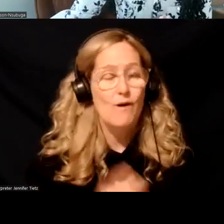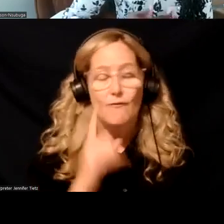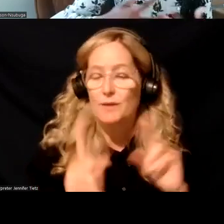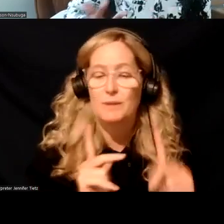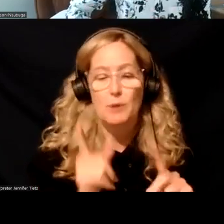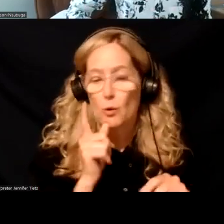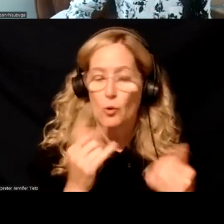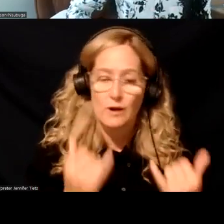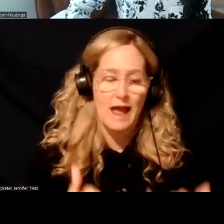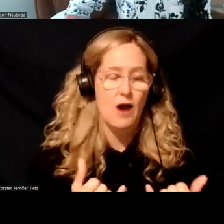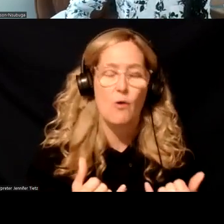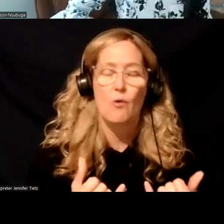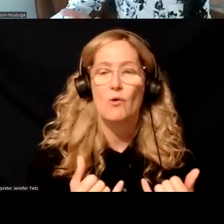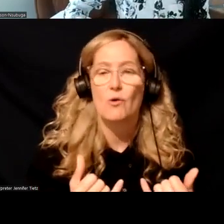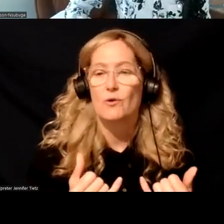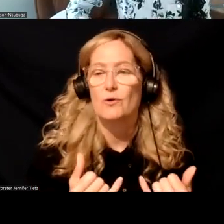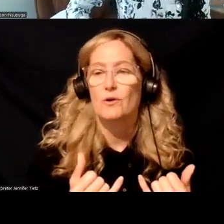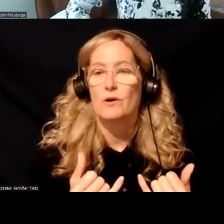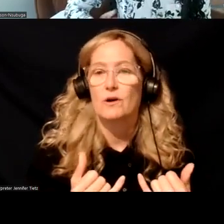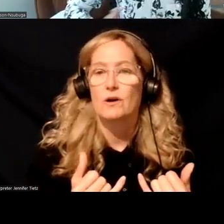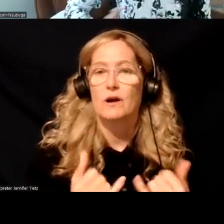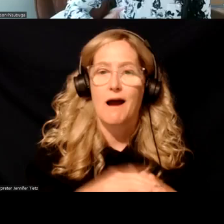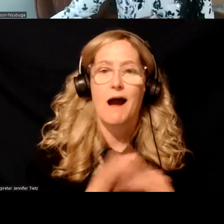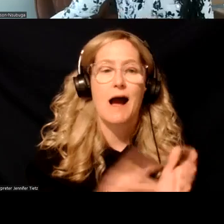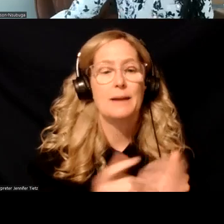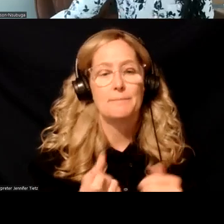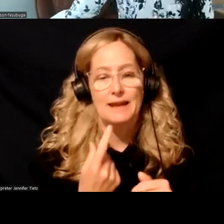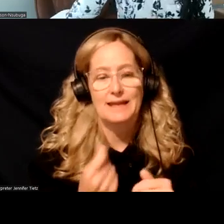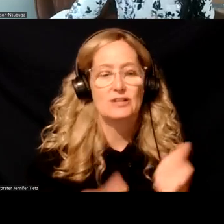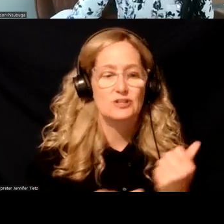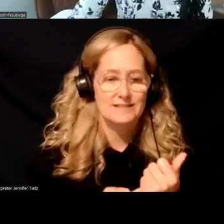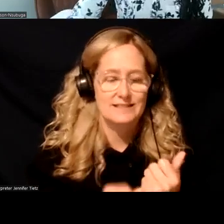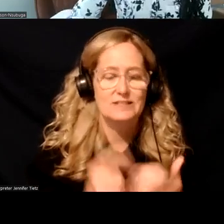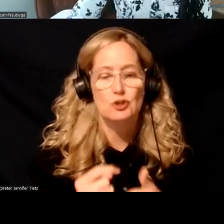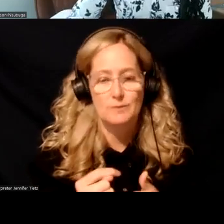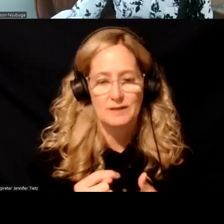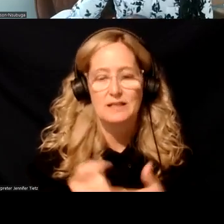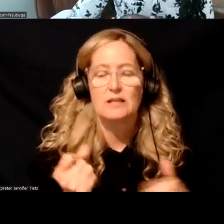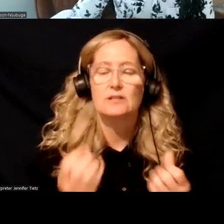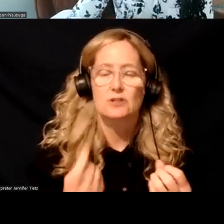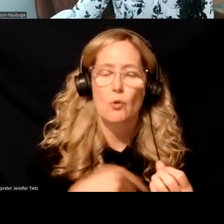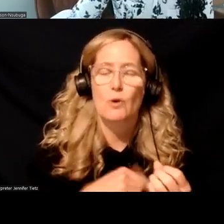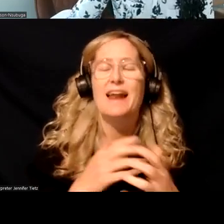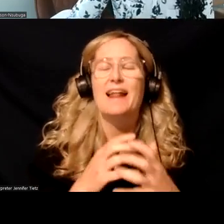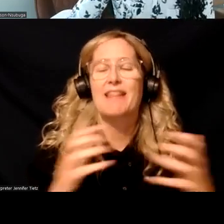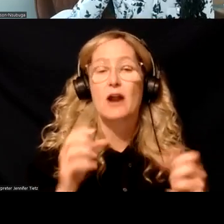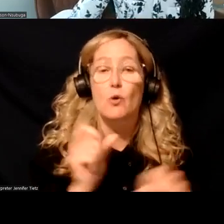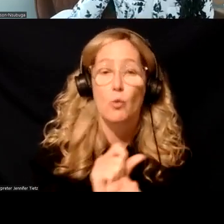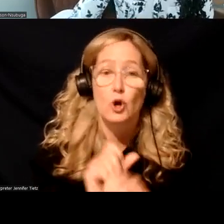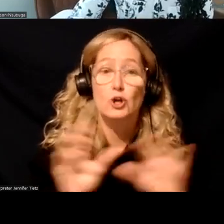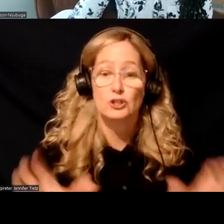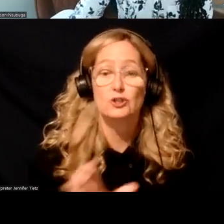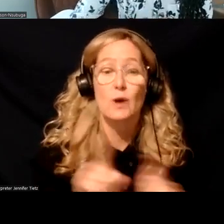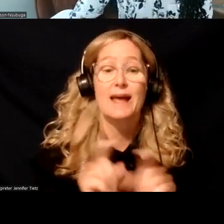that were now, um, on, um, medication-assisted treatment. And, and so we had a lot of work to do as a